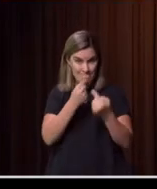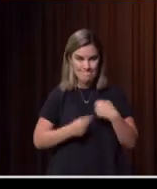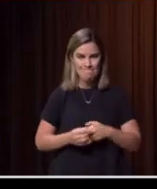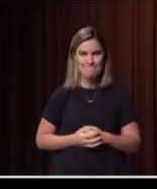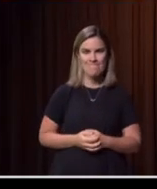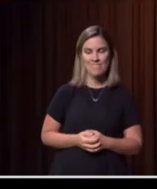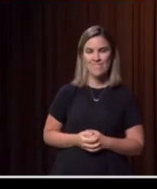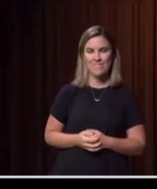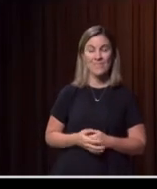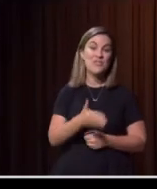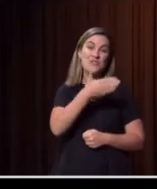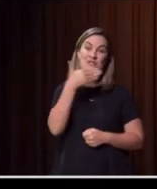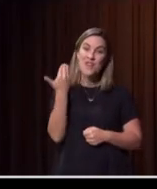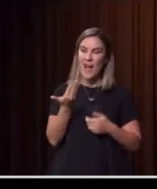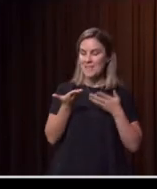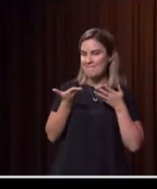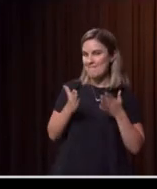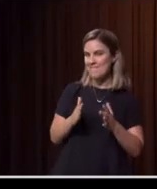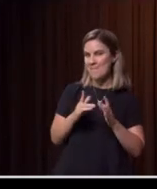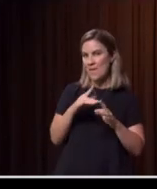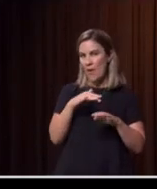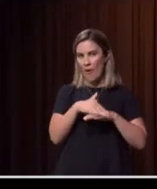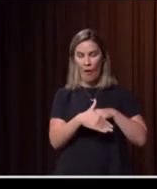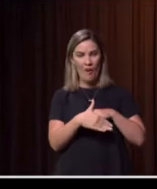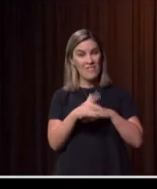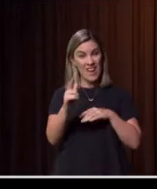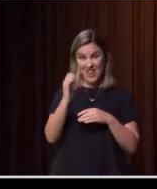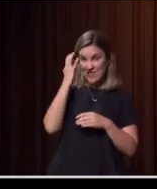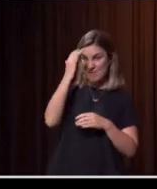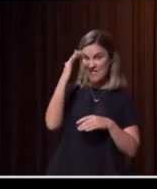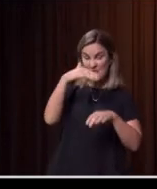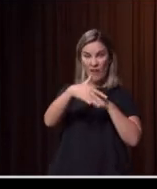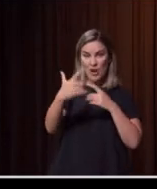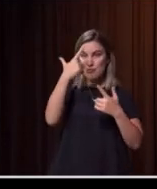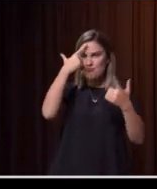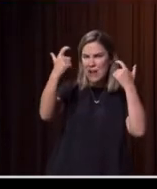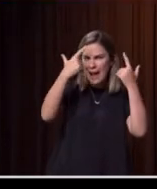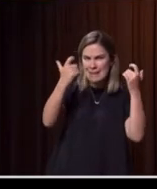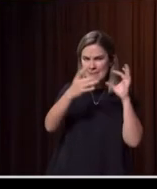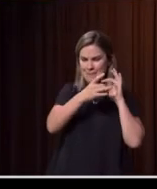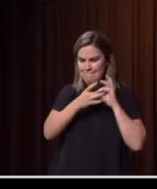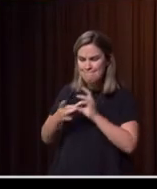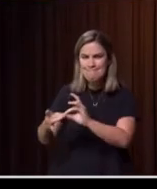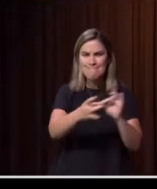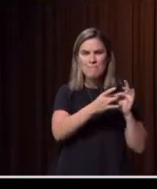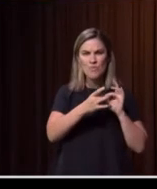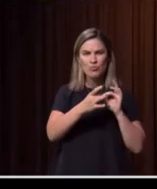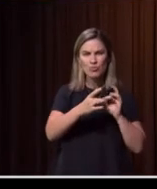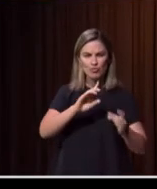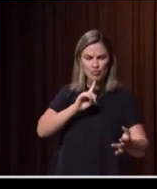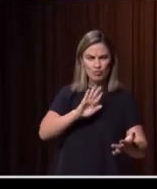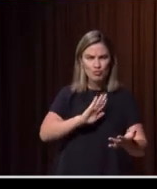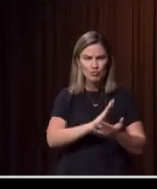That's a nice segue into, I think, a consideration about how creativity connects us for the truth telling and storytelling.